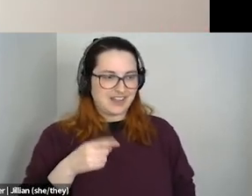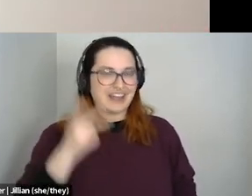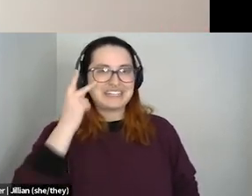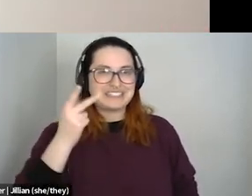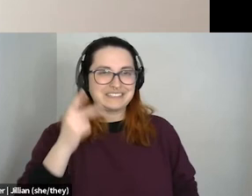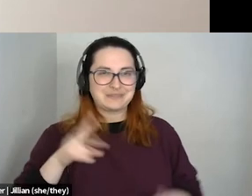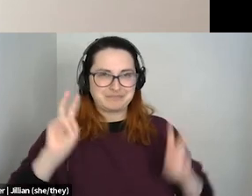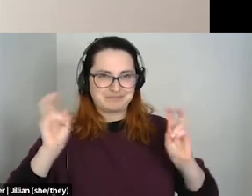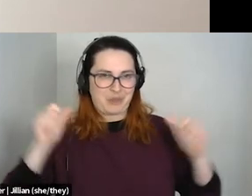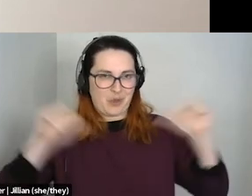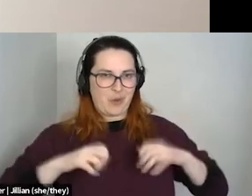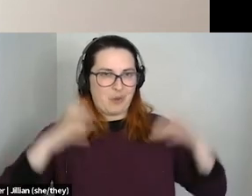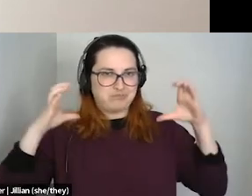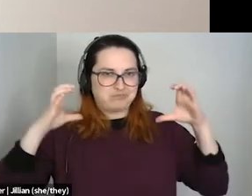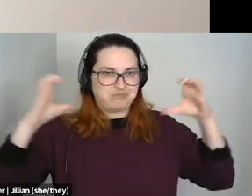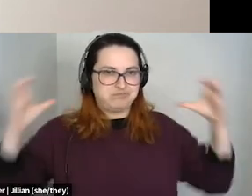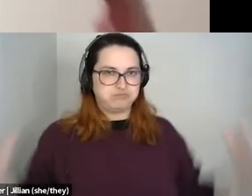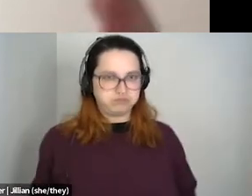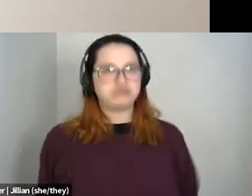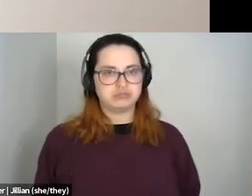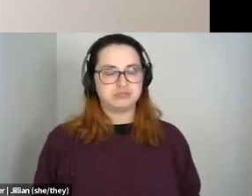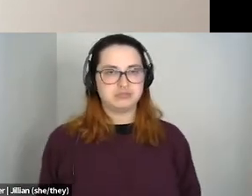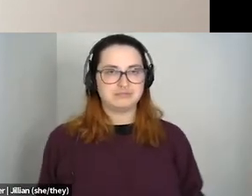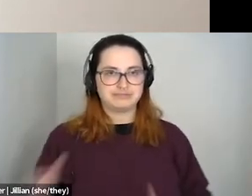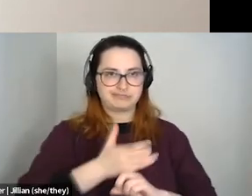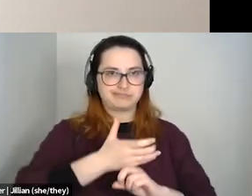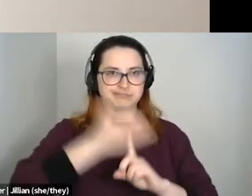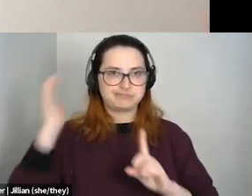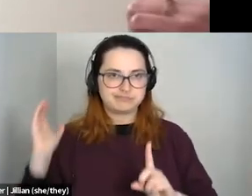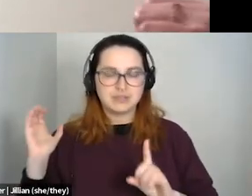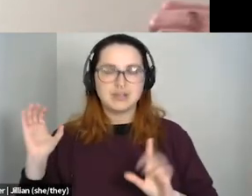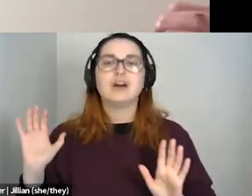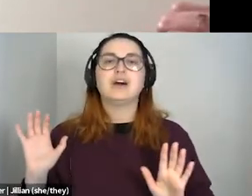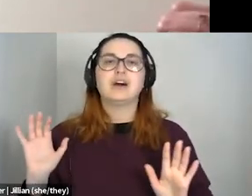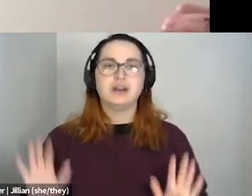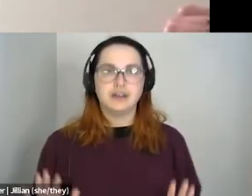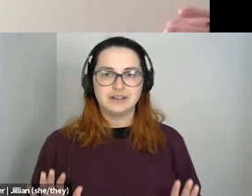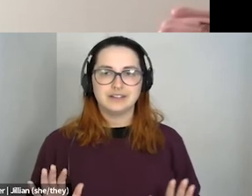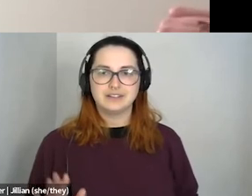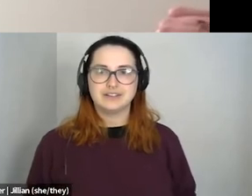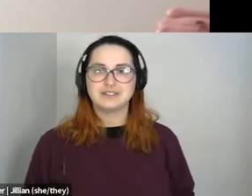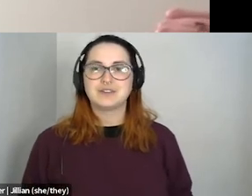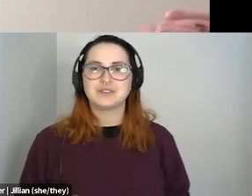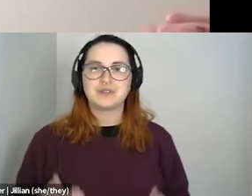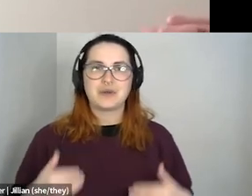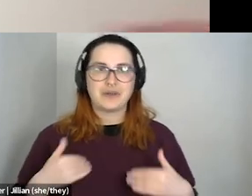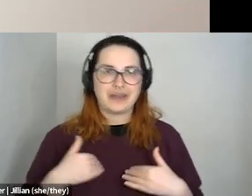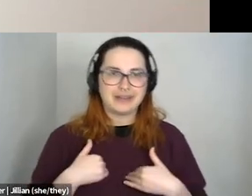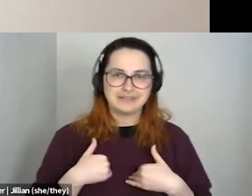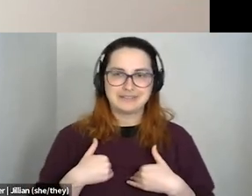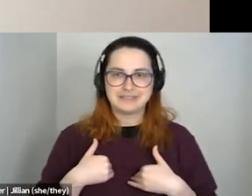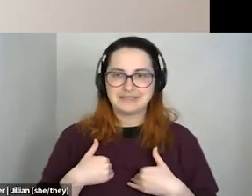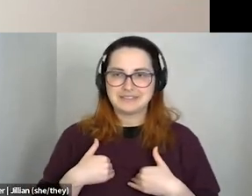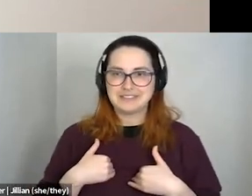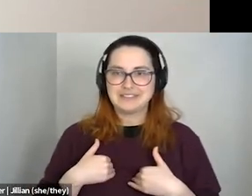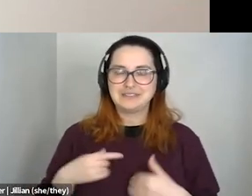resilience as they come in the door, like, and they see in front of them, you know, we have like a little mannequin right in the main space that has